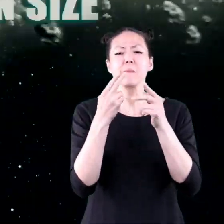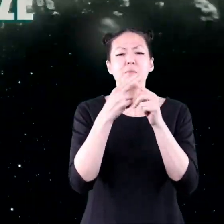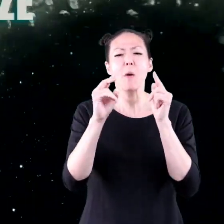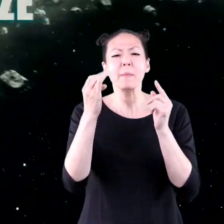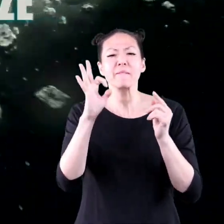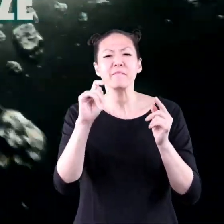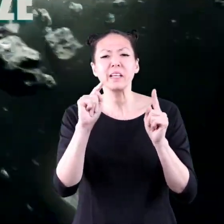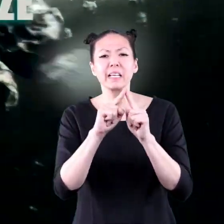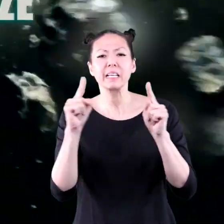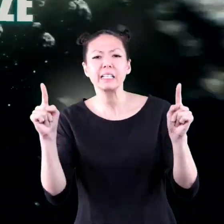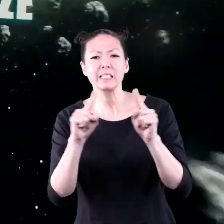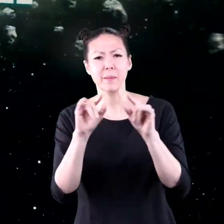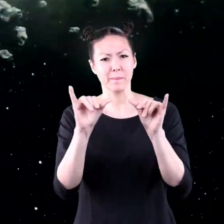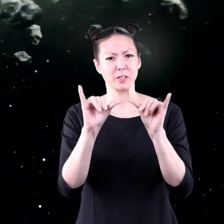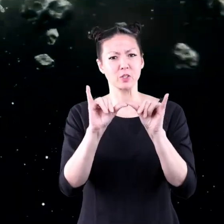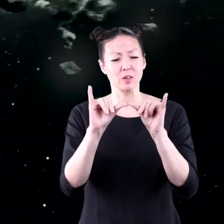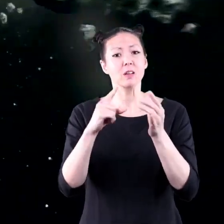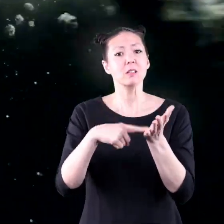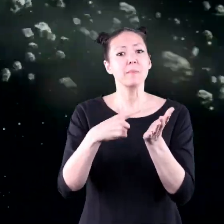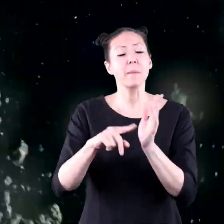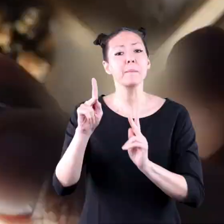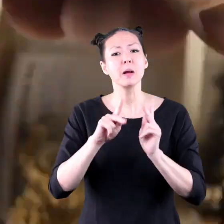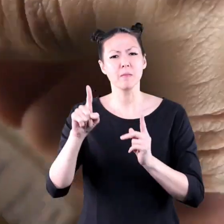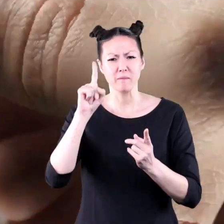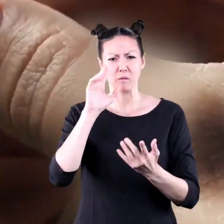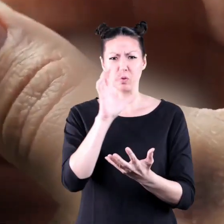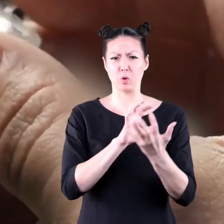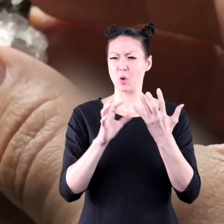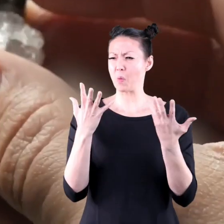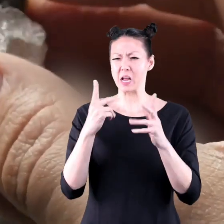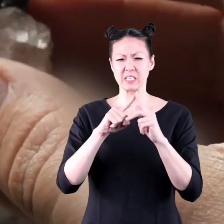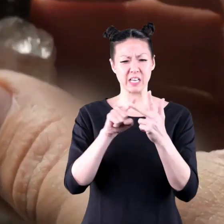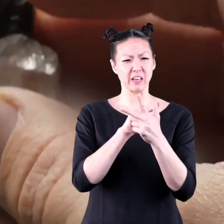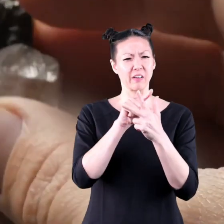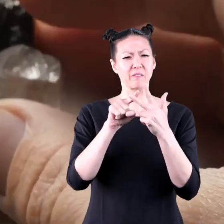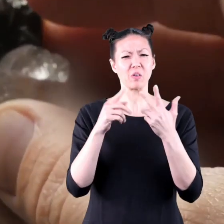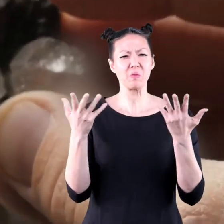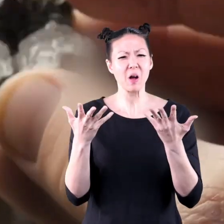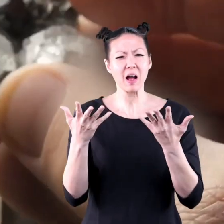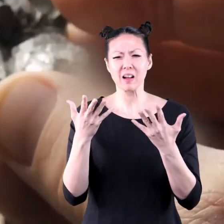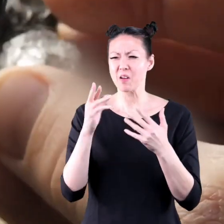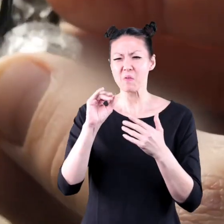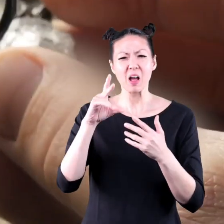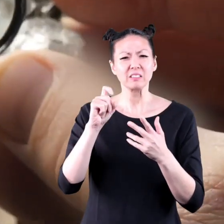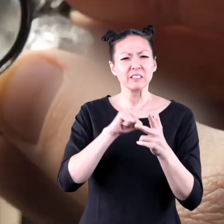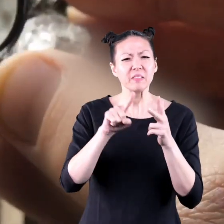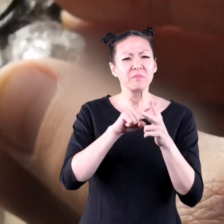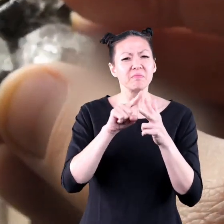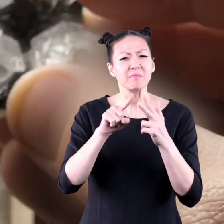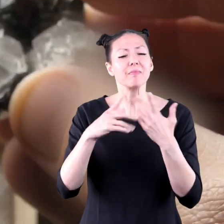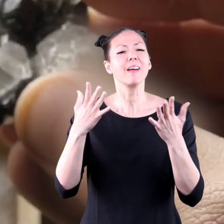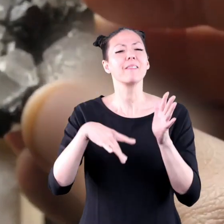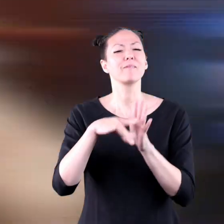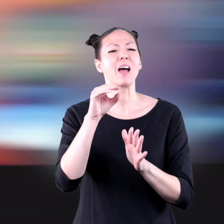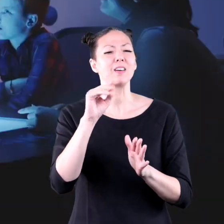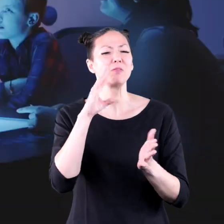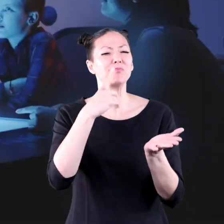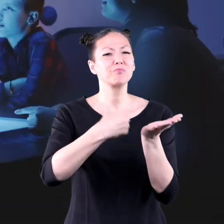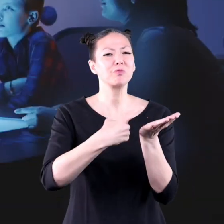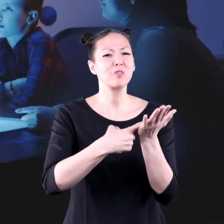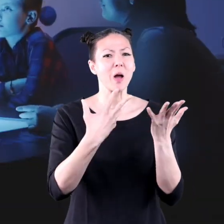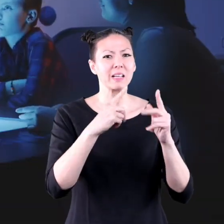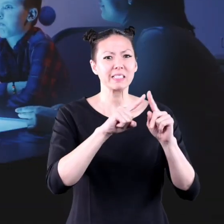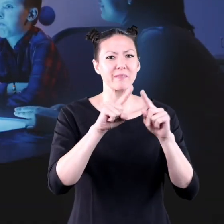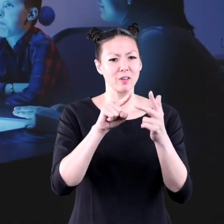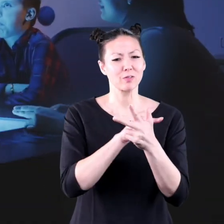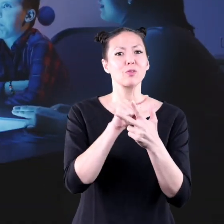others are only a few feet in size. Sometimes, people are confused about the differences between these rocks. Let's